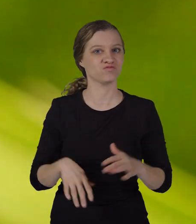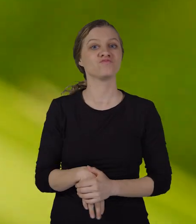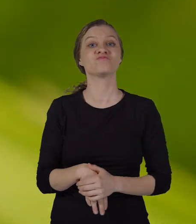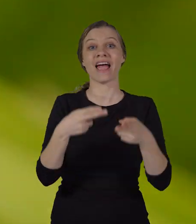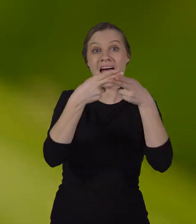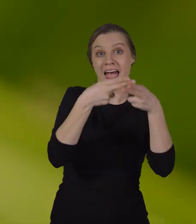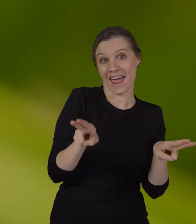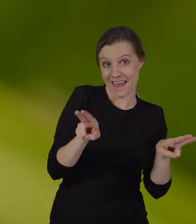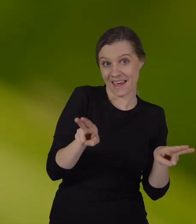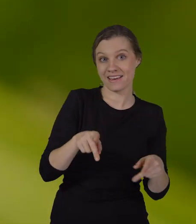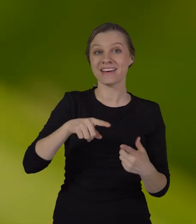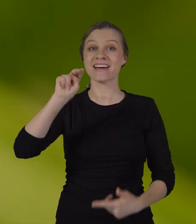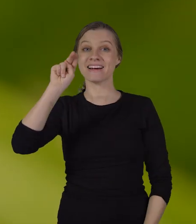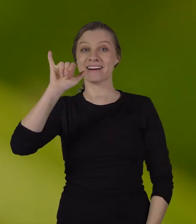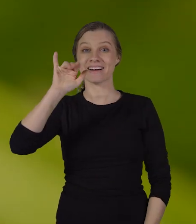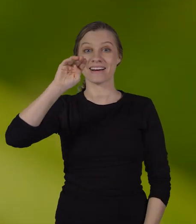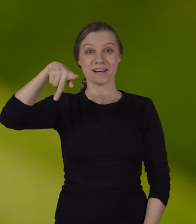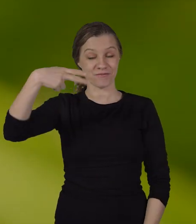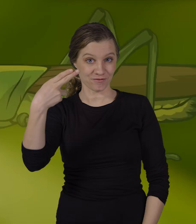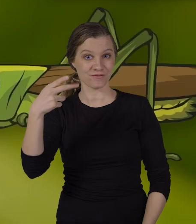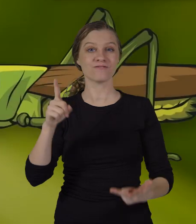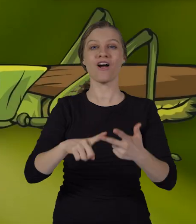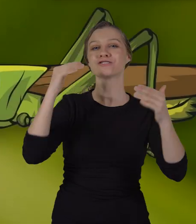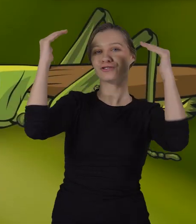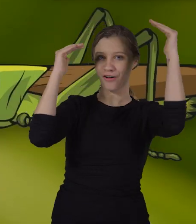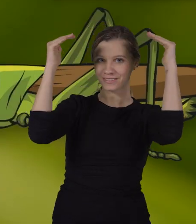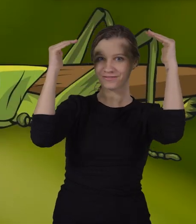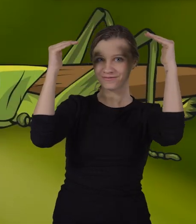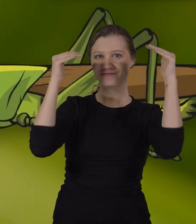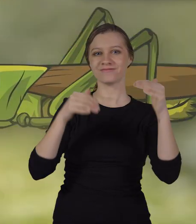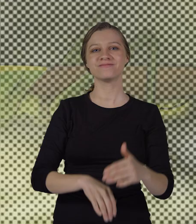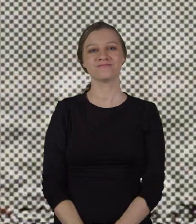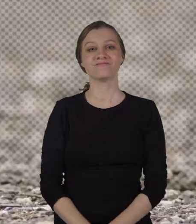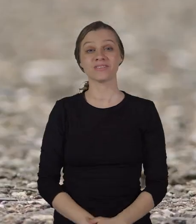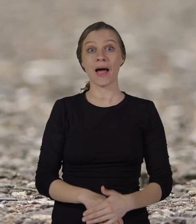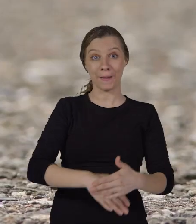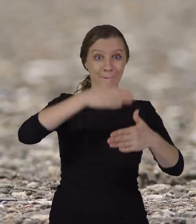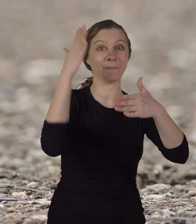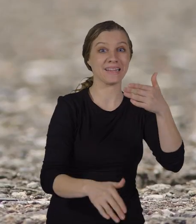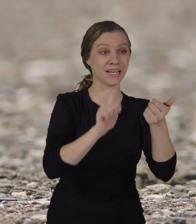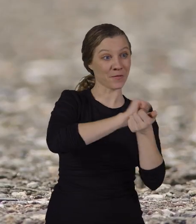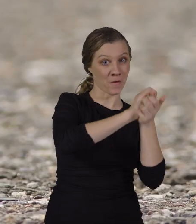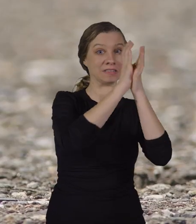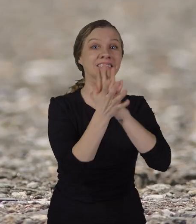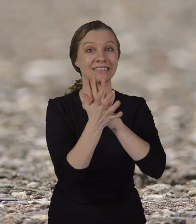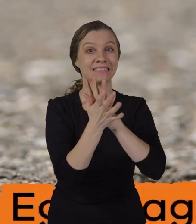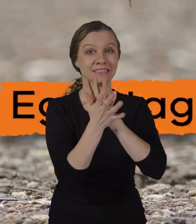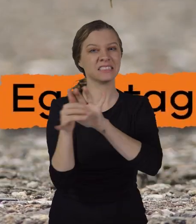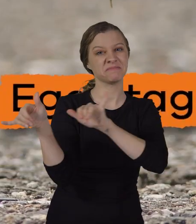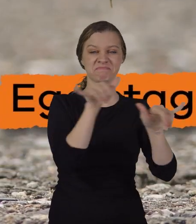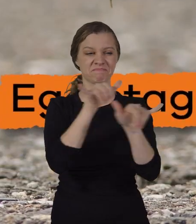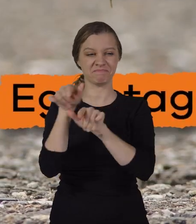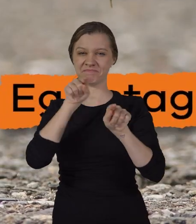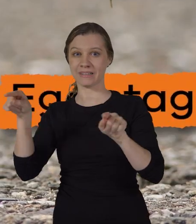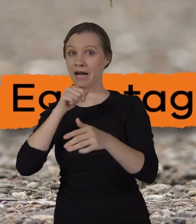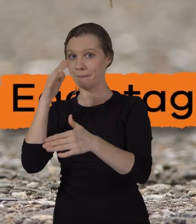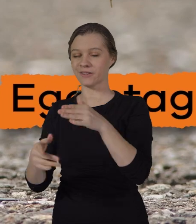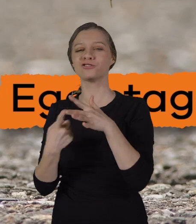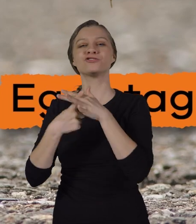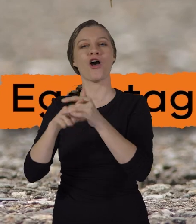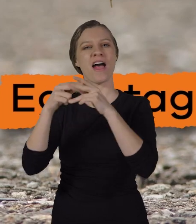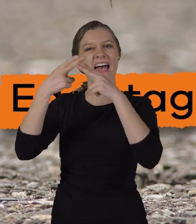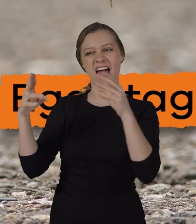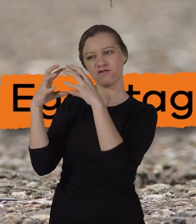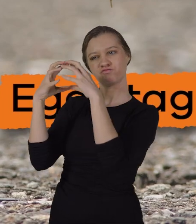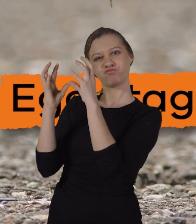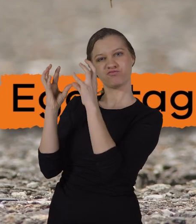egg nymph and adult like complete metamorphosis incomplete begins